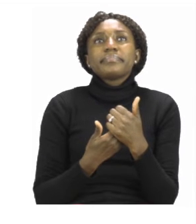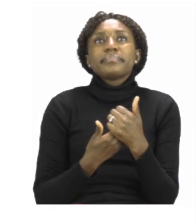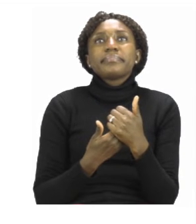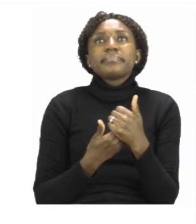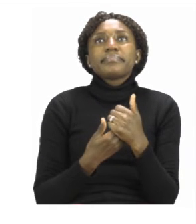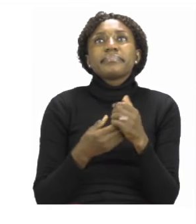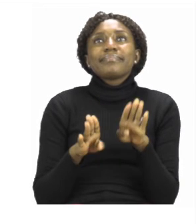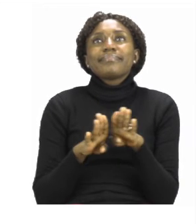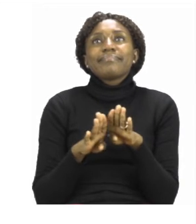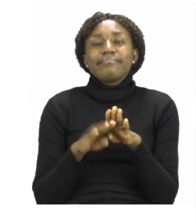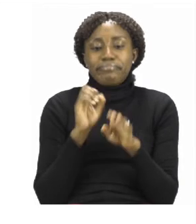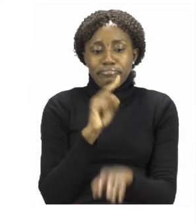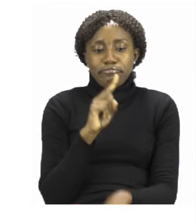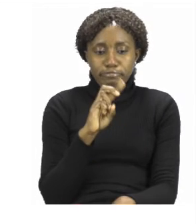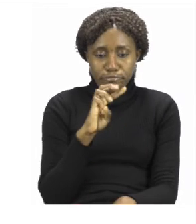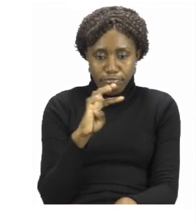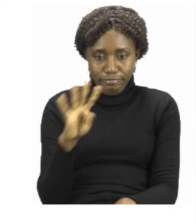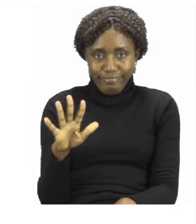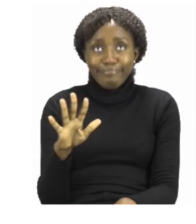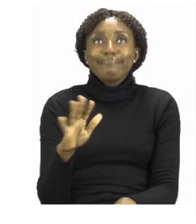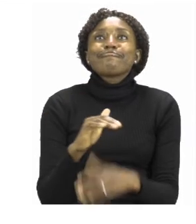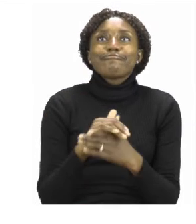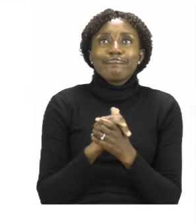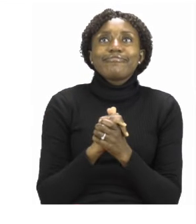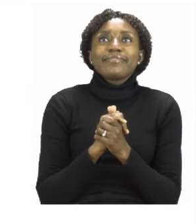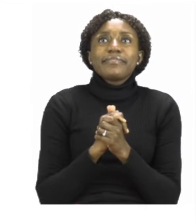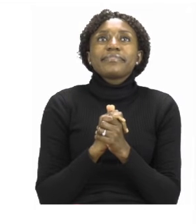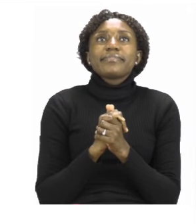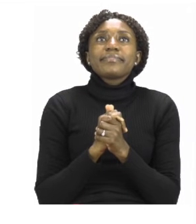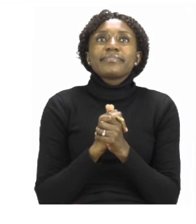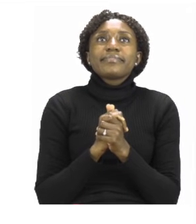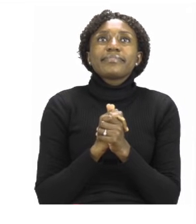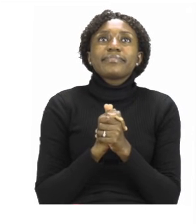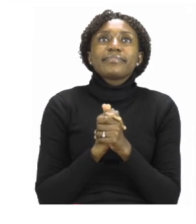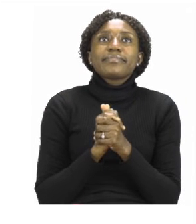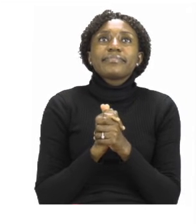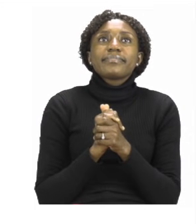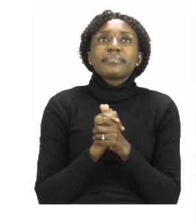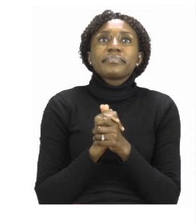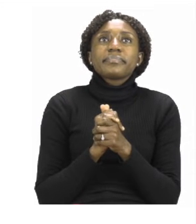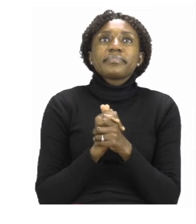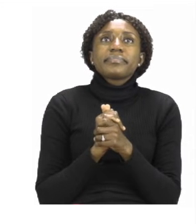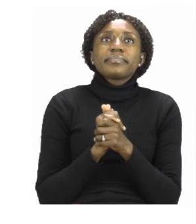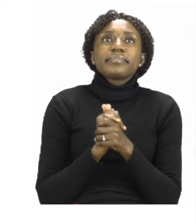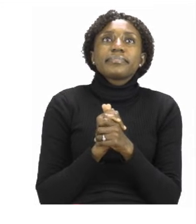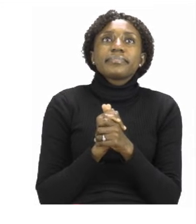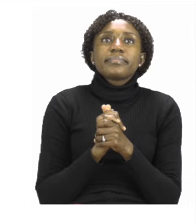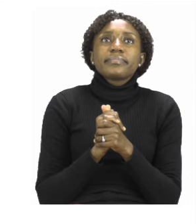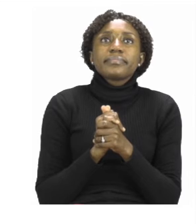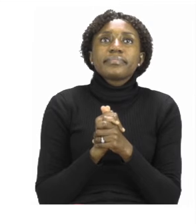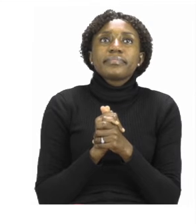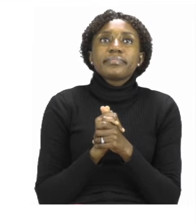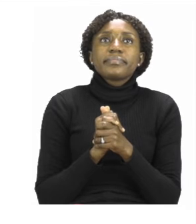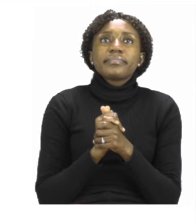do some counting. That's right! Now here we have to count the